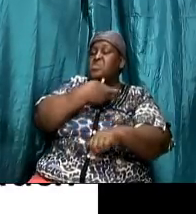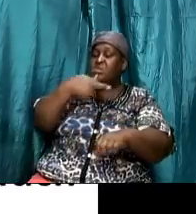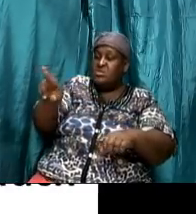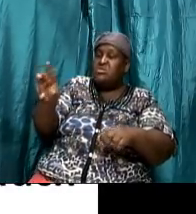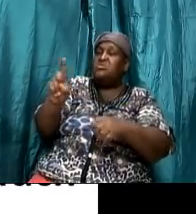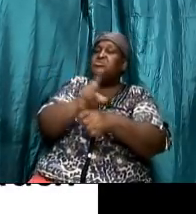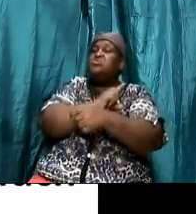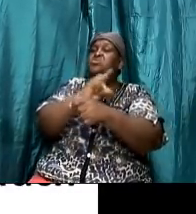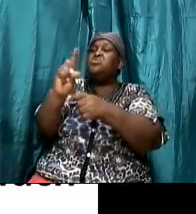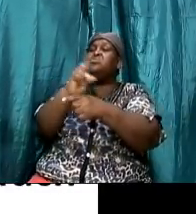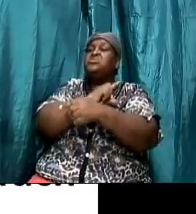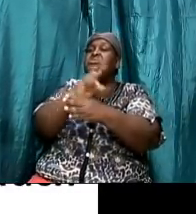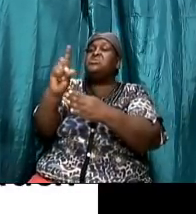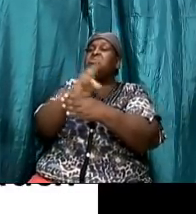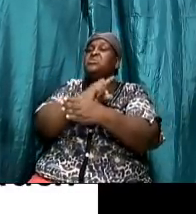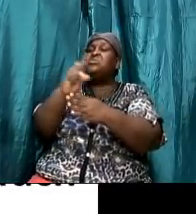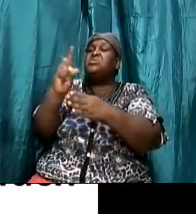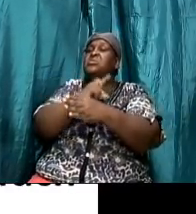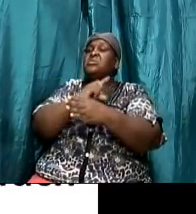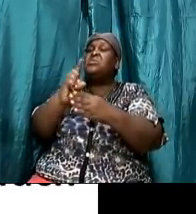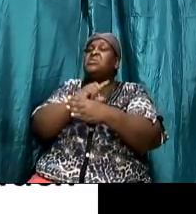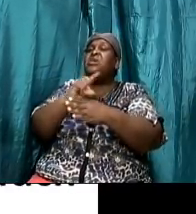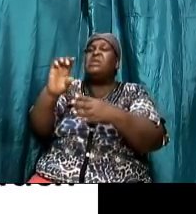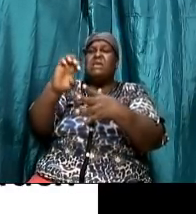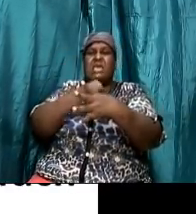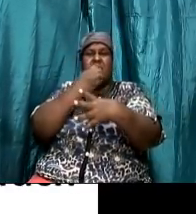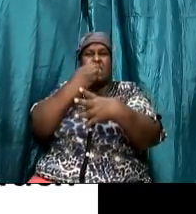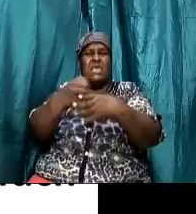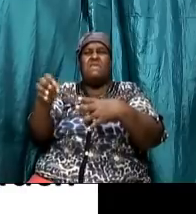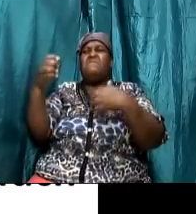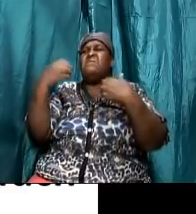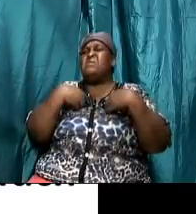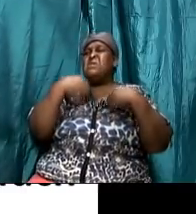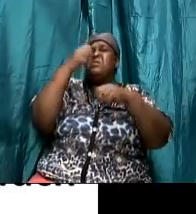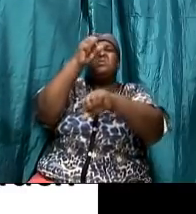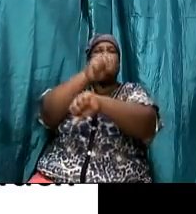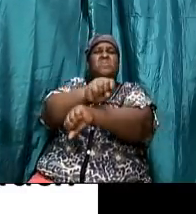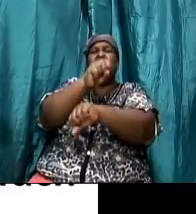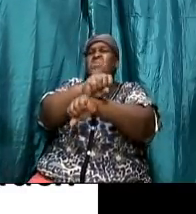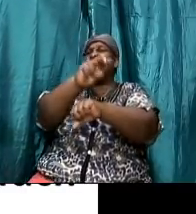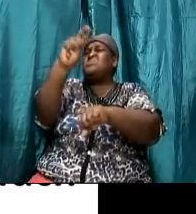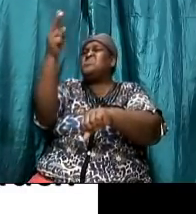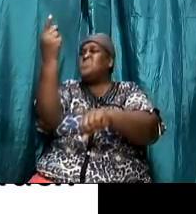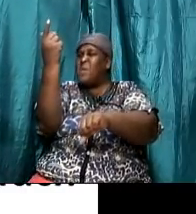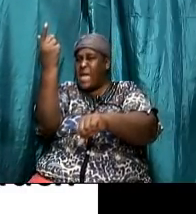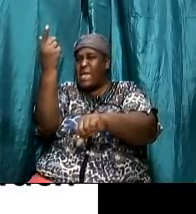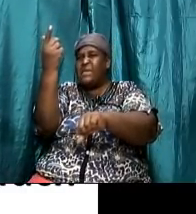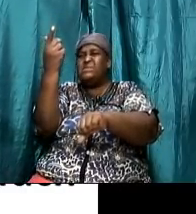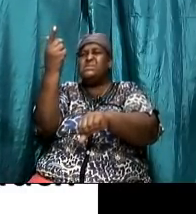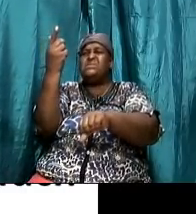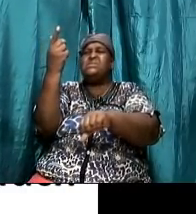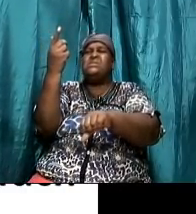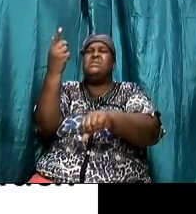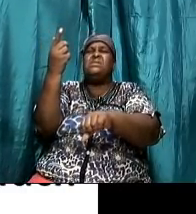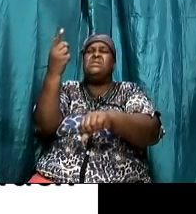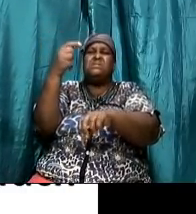and the heathen had to work twice as much on the sabbath day